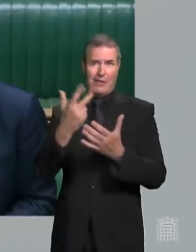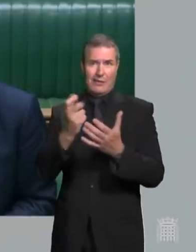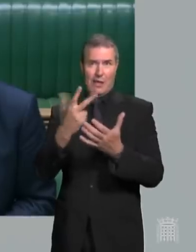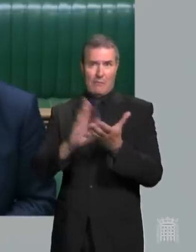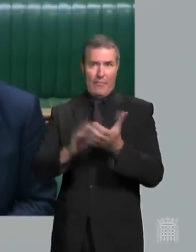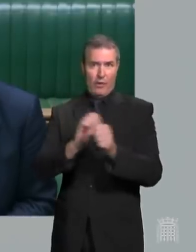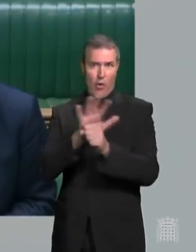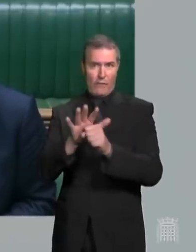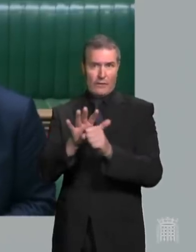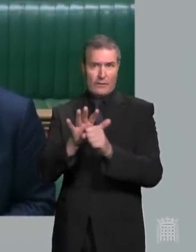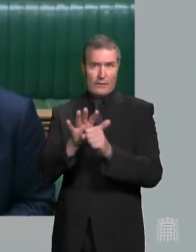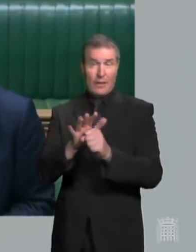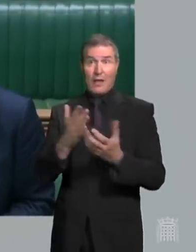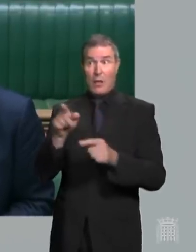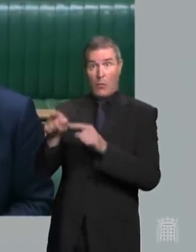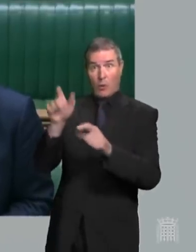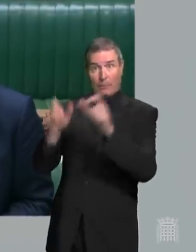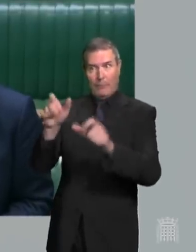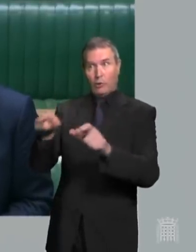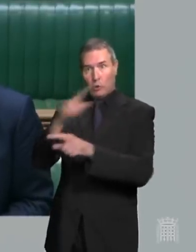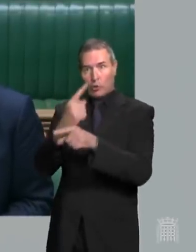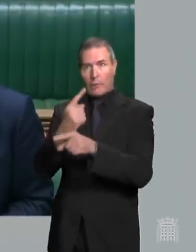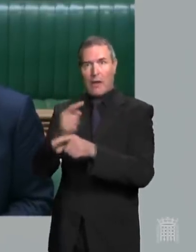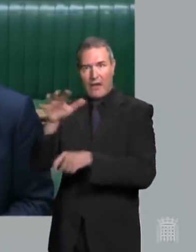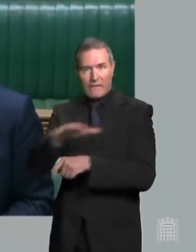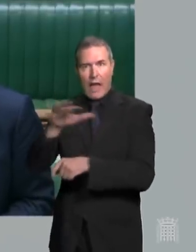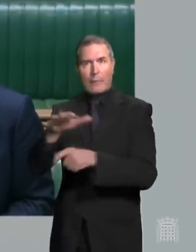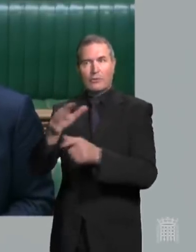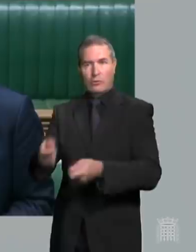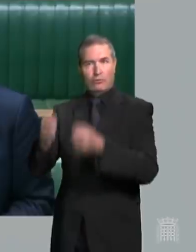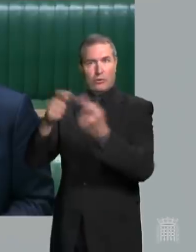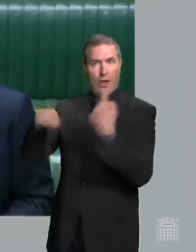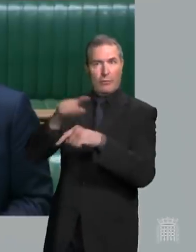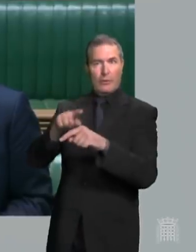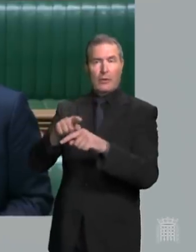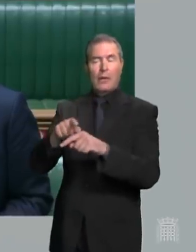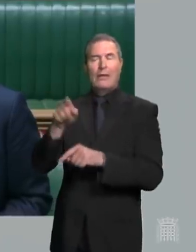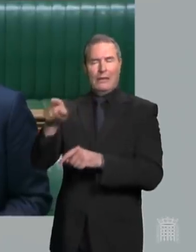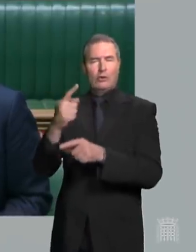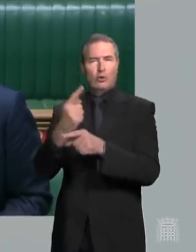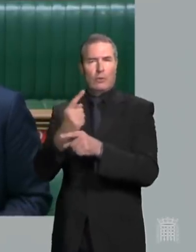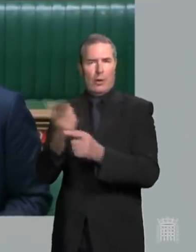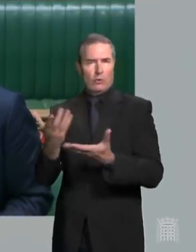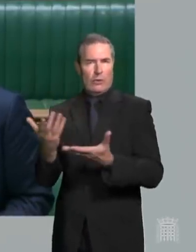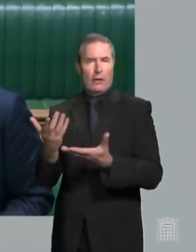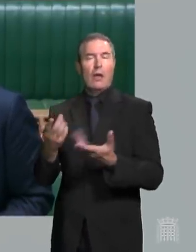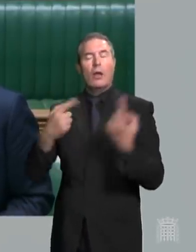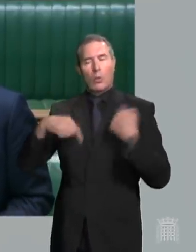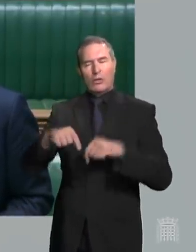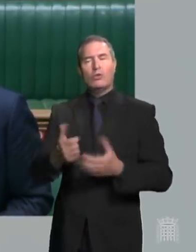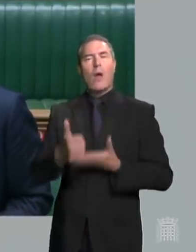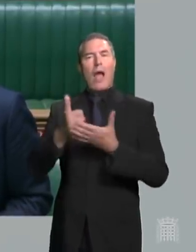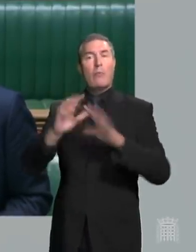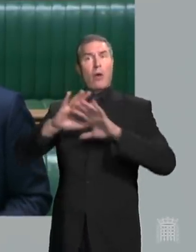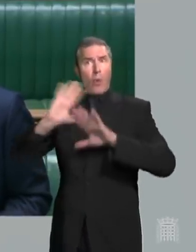thing we can do now for the individuals for the families that he represents and that he's rightly talking about today is to help our country